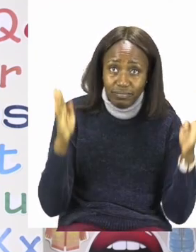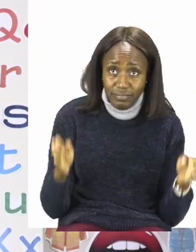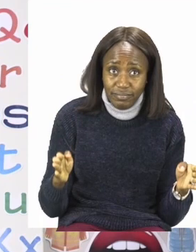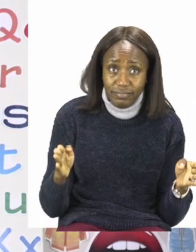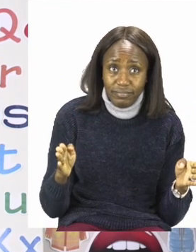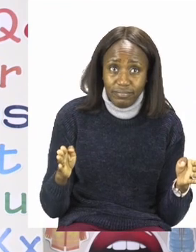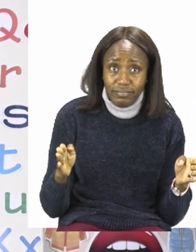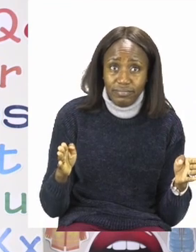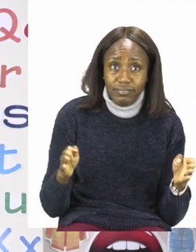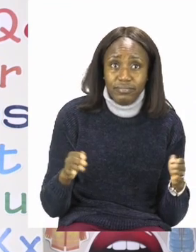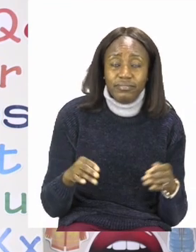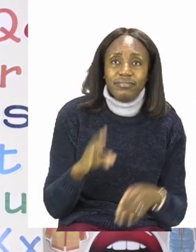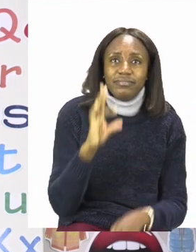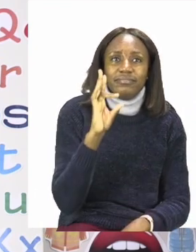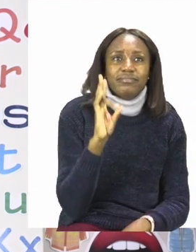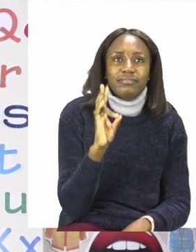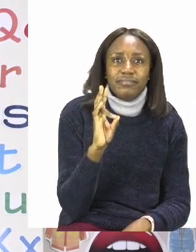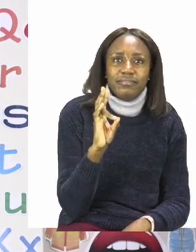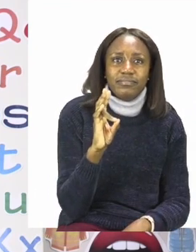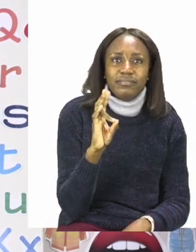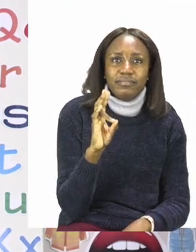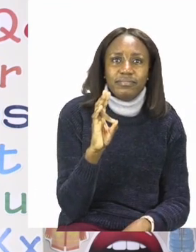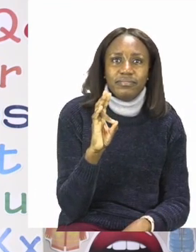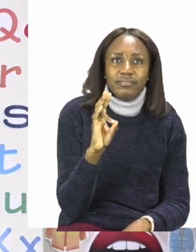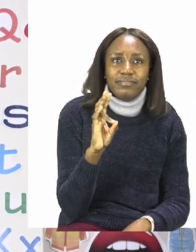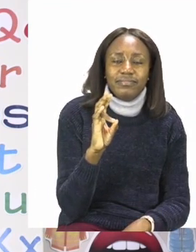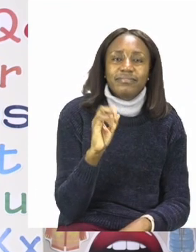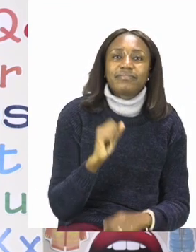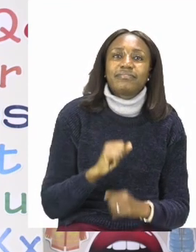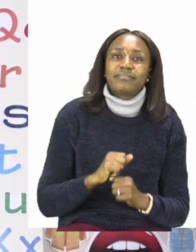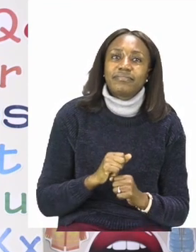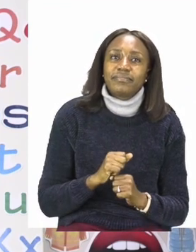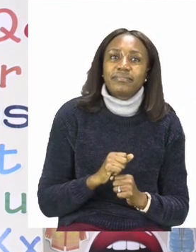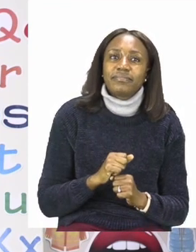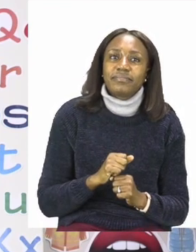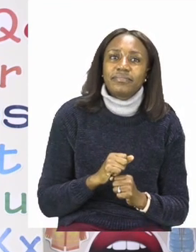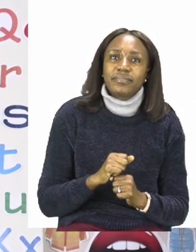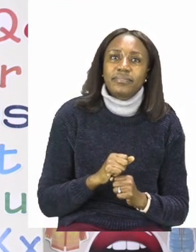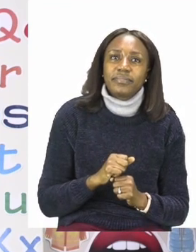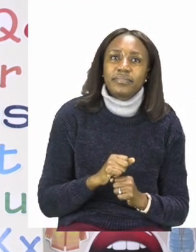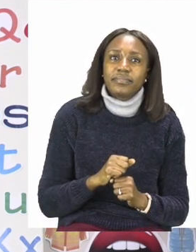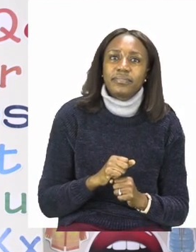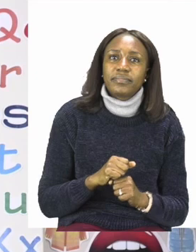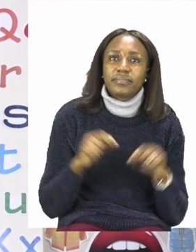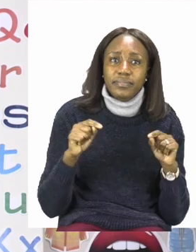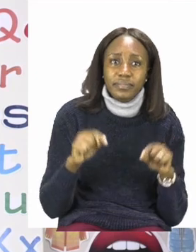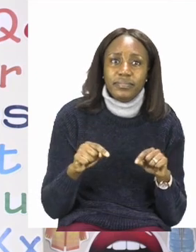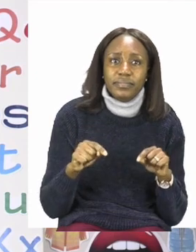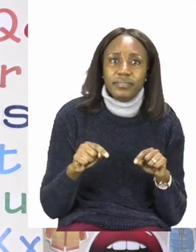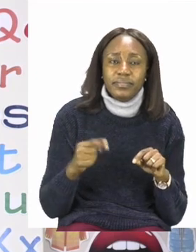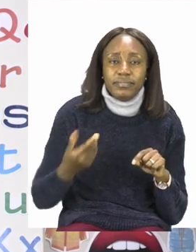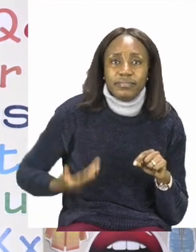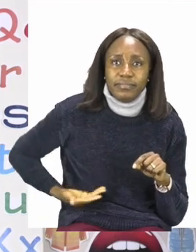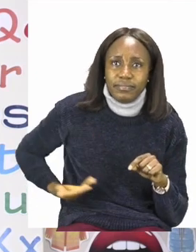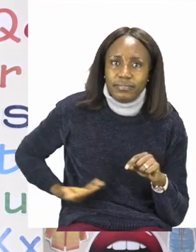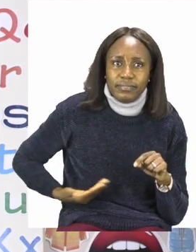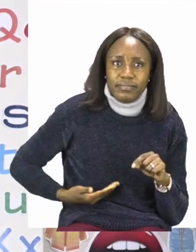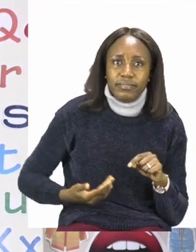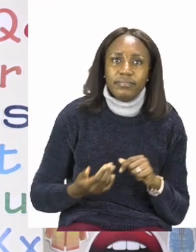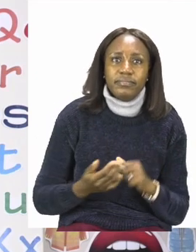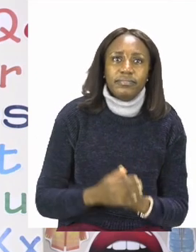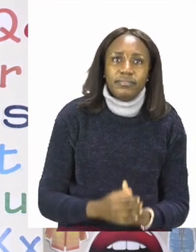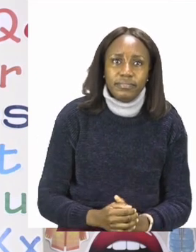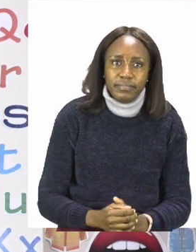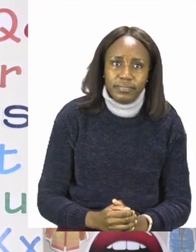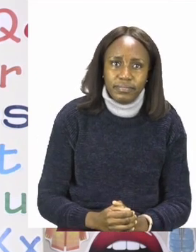I'm going to write my answer as seven hand spans. Now we need to measure the chair. So the chair that we